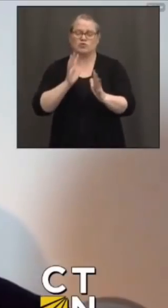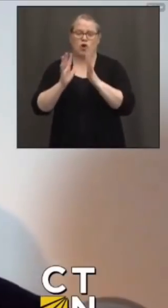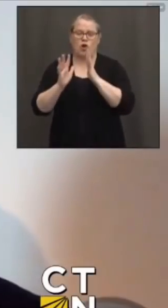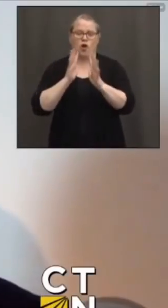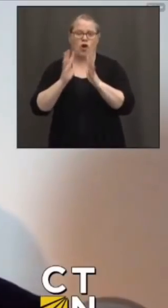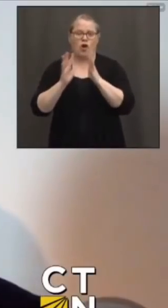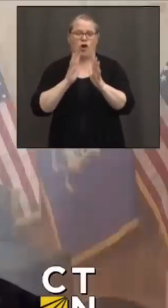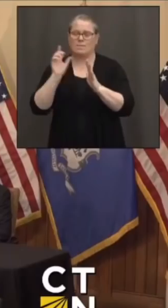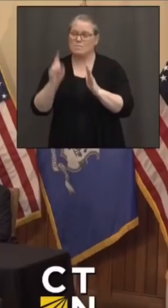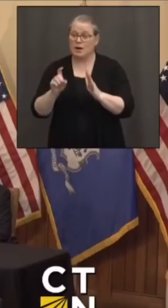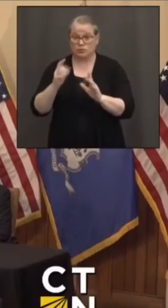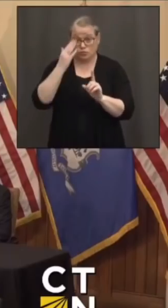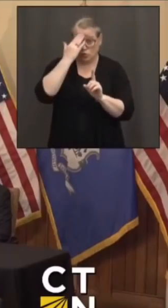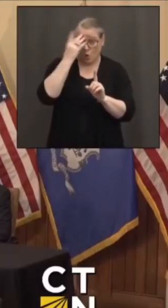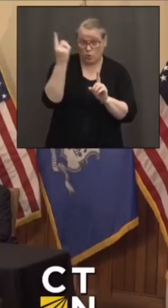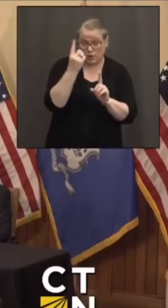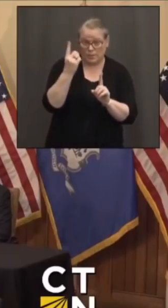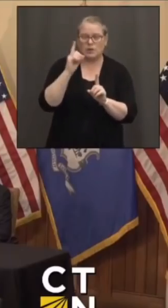say it.